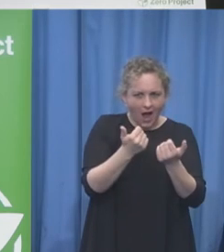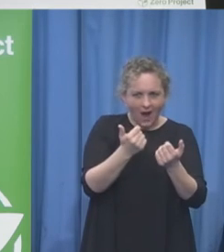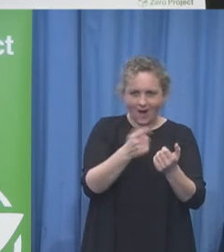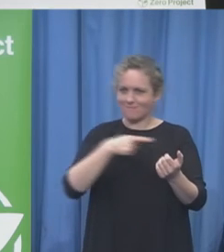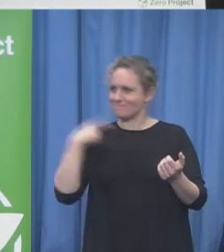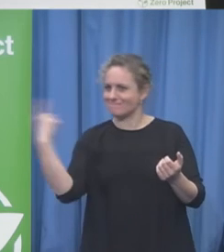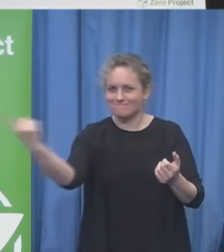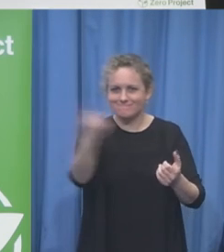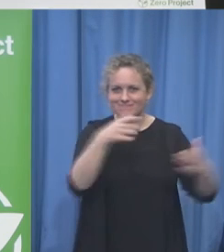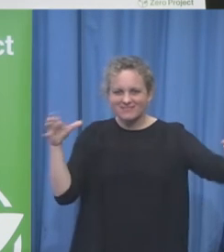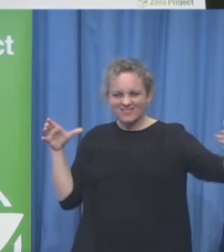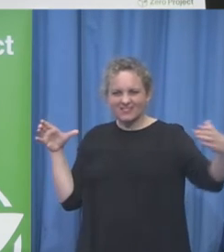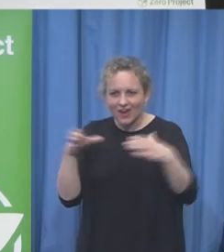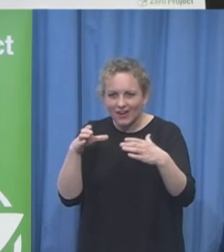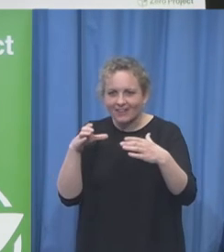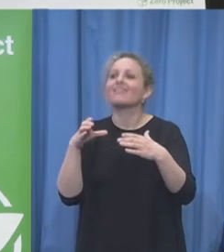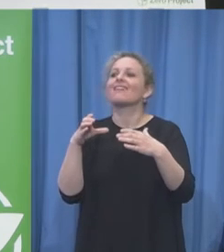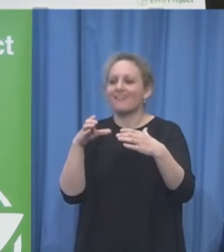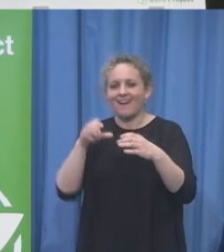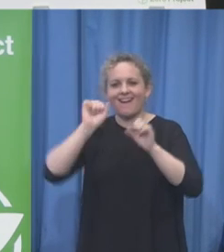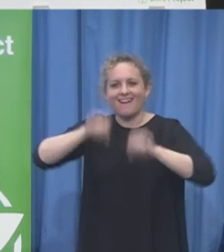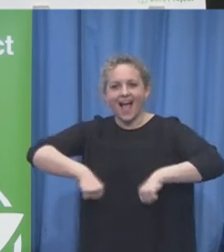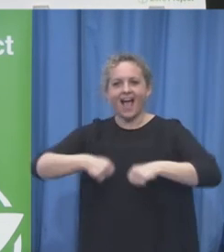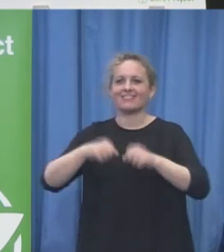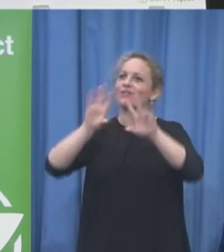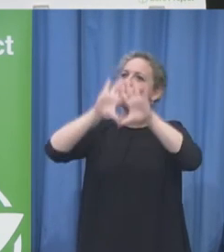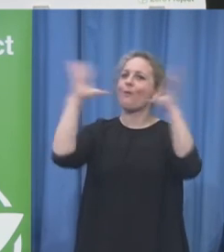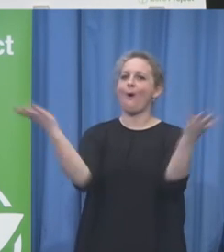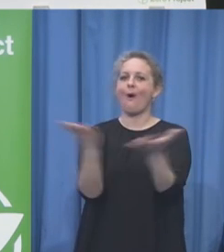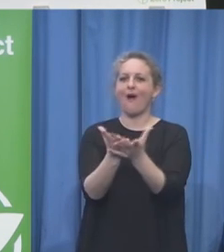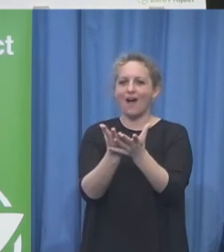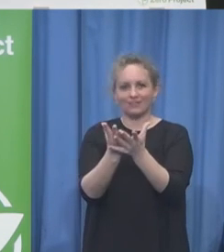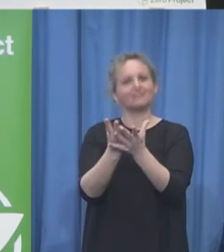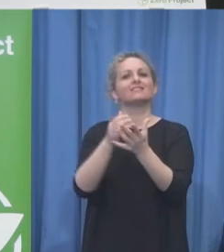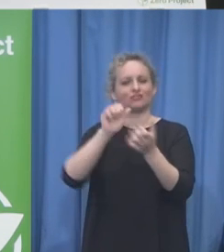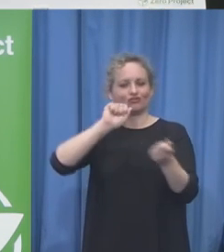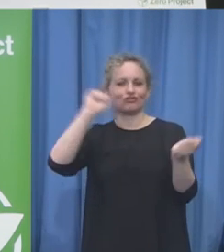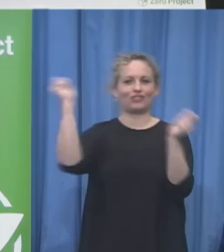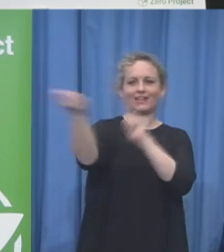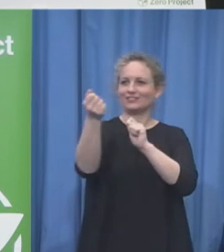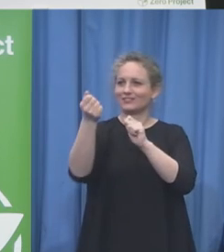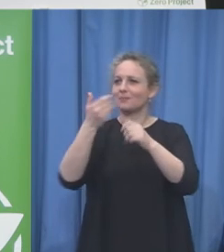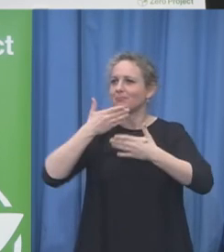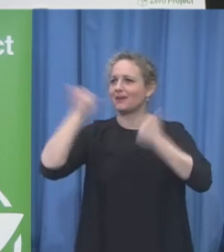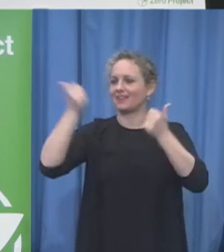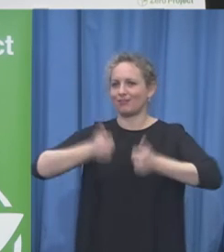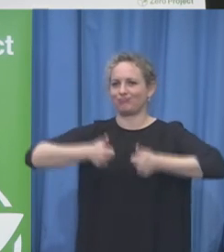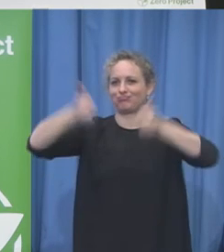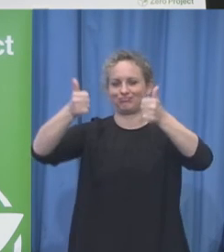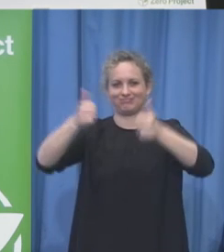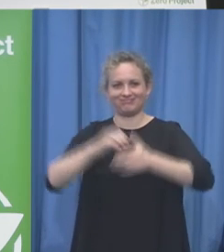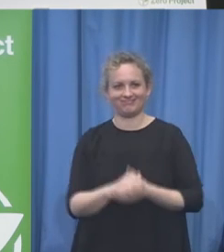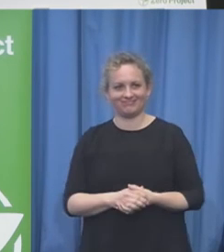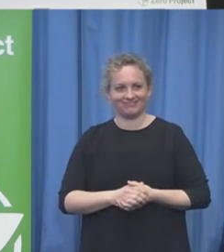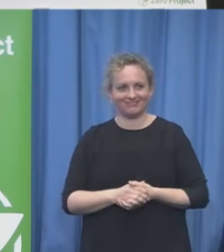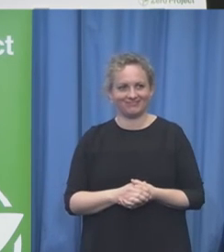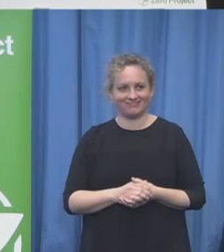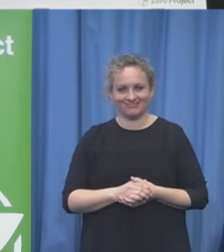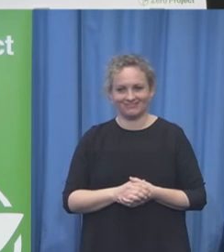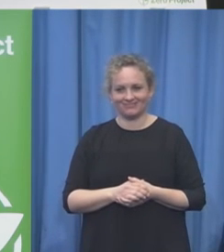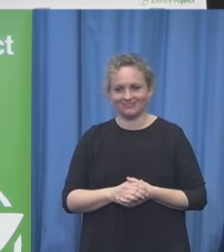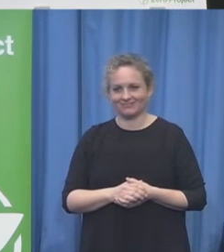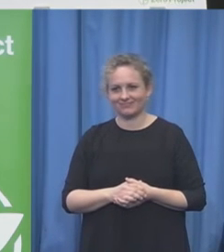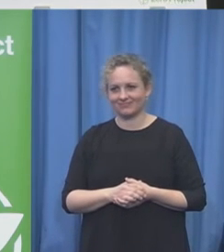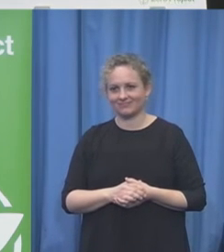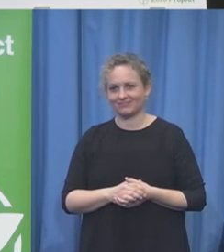the Zero Project as most of you already know has simple, a single mission and